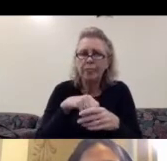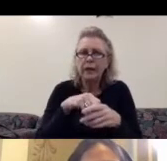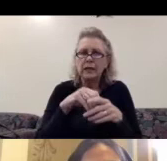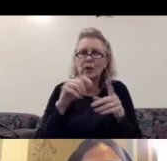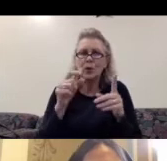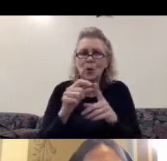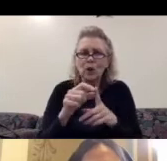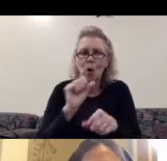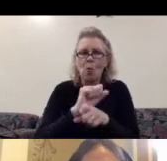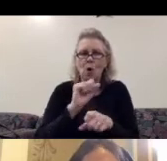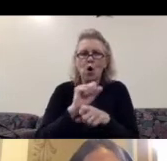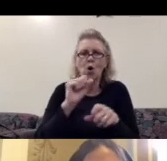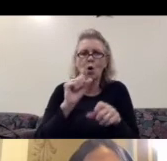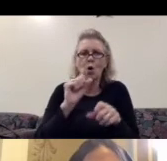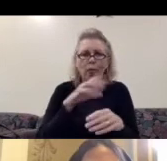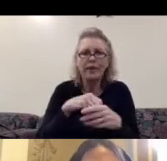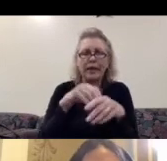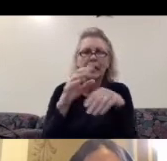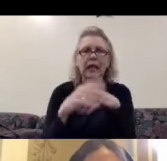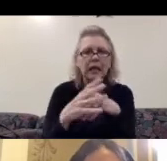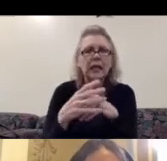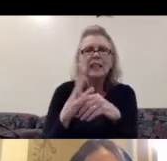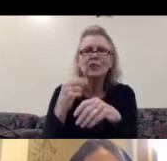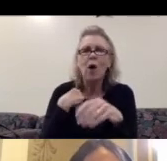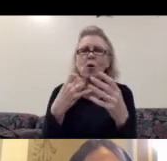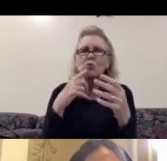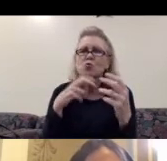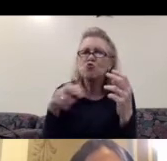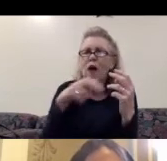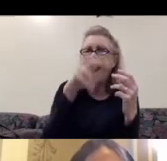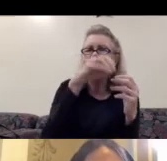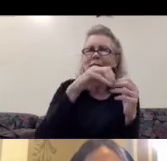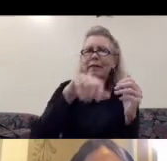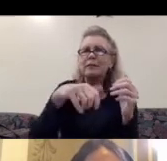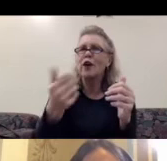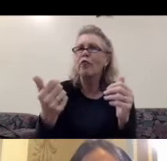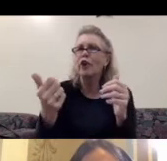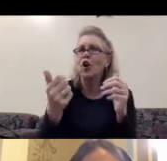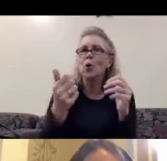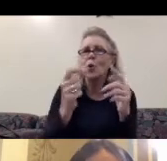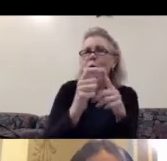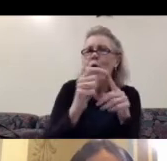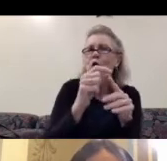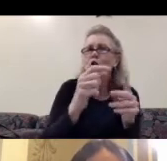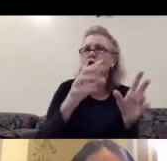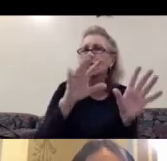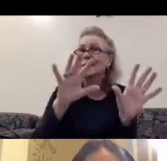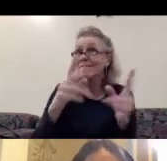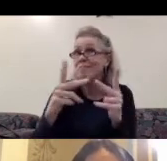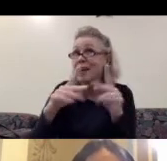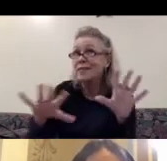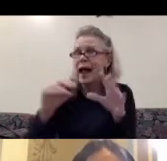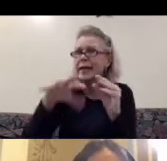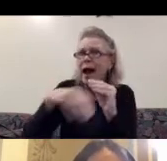want to keep traveling in these other words and adding experiences to my